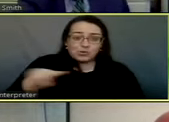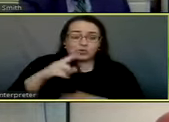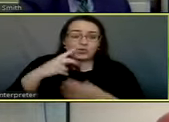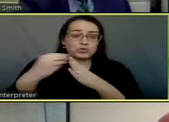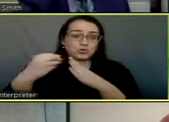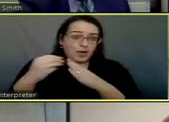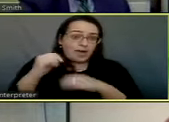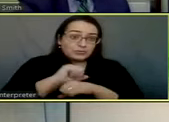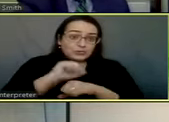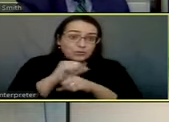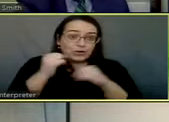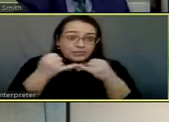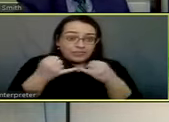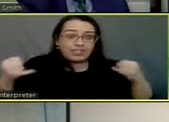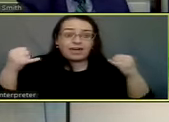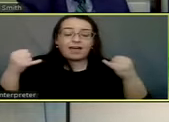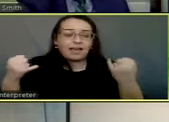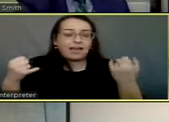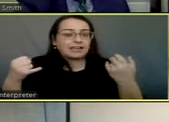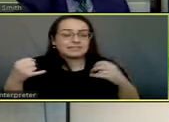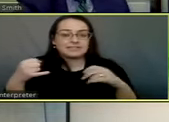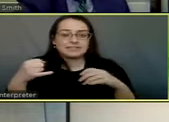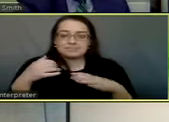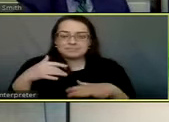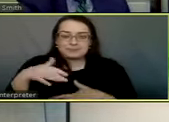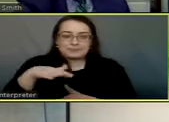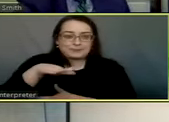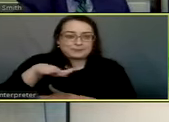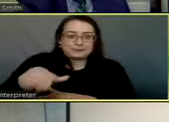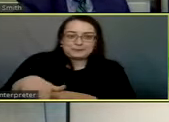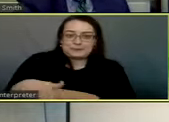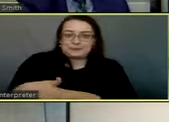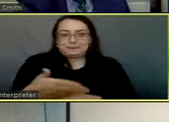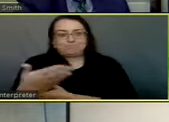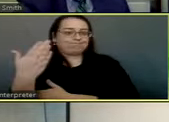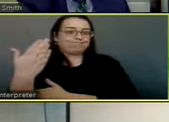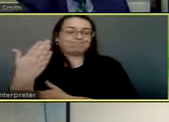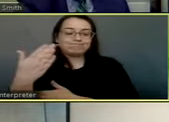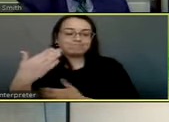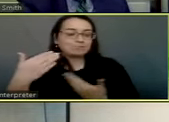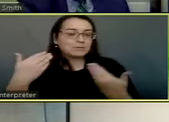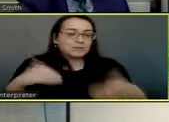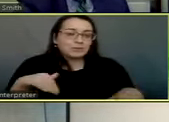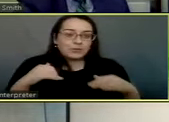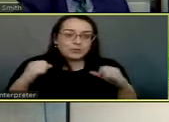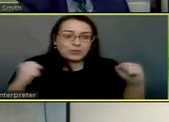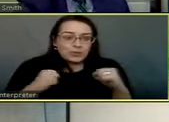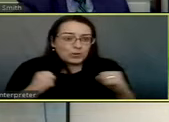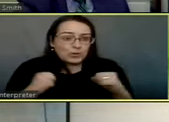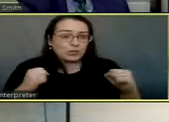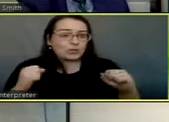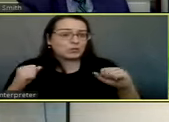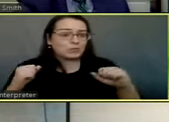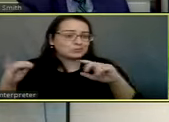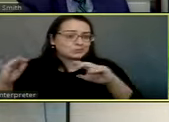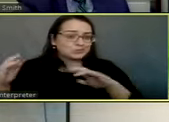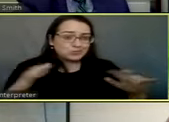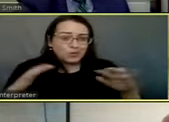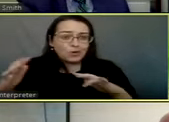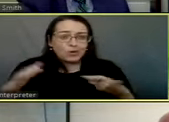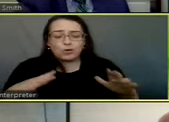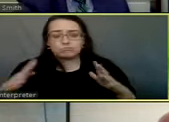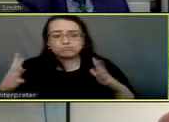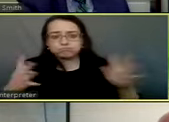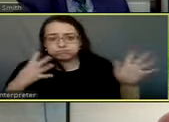to work the lines in the wee hours of the night and the morning and in the sub-zero temperatures and the high